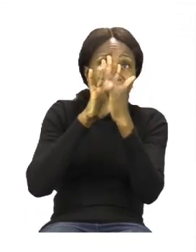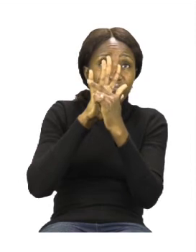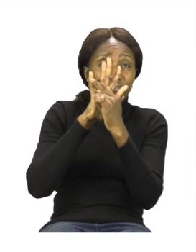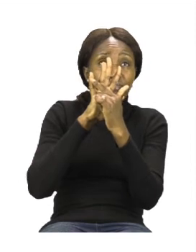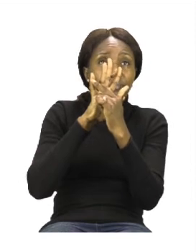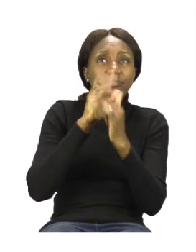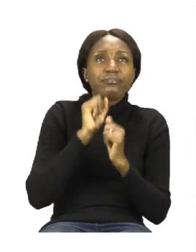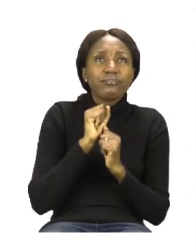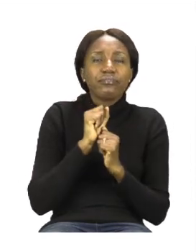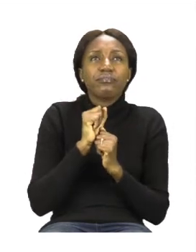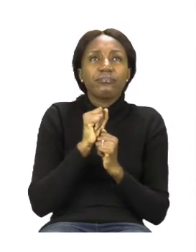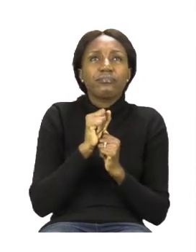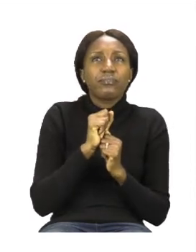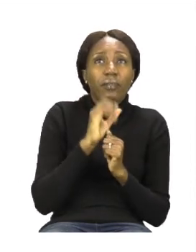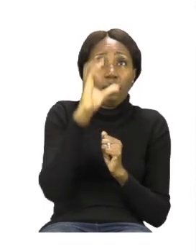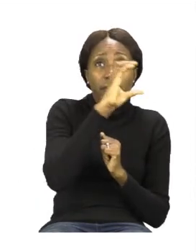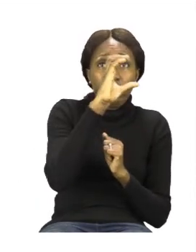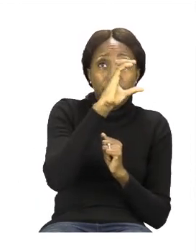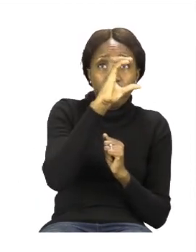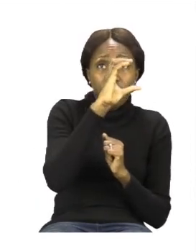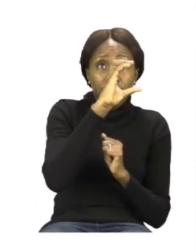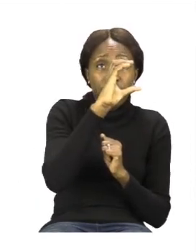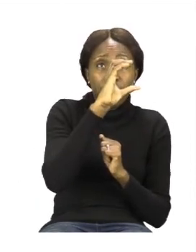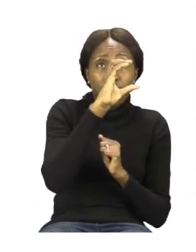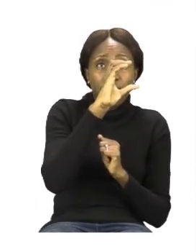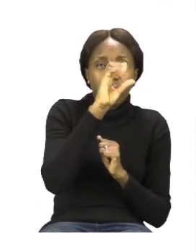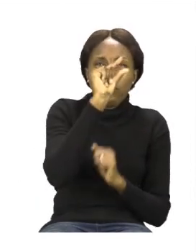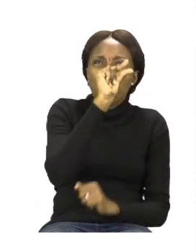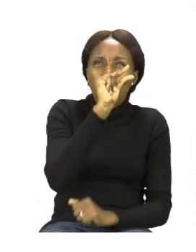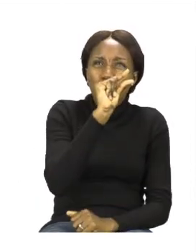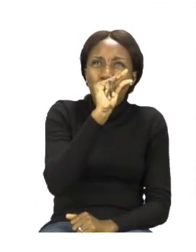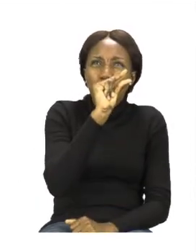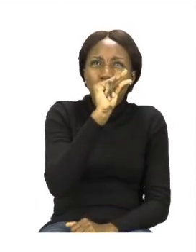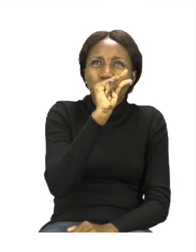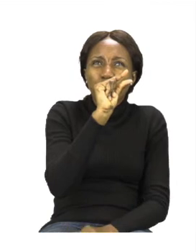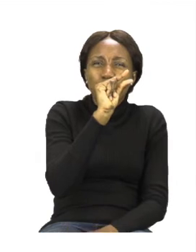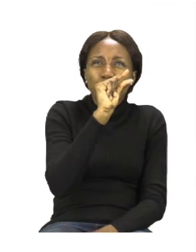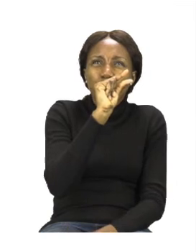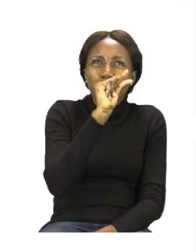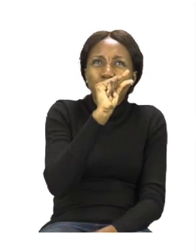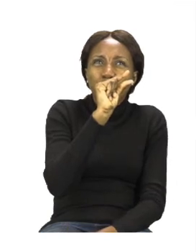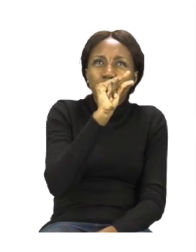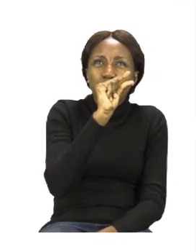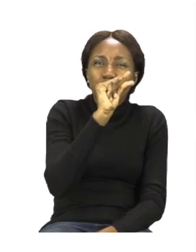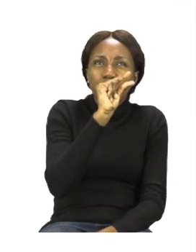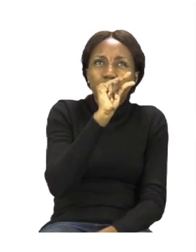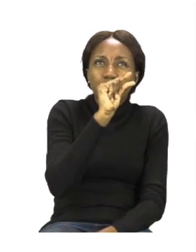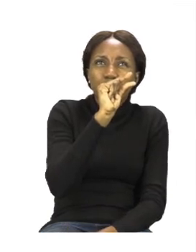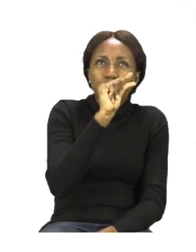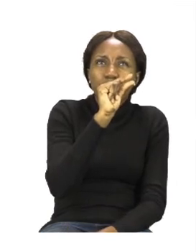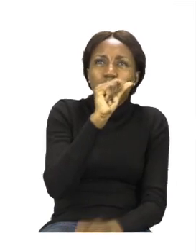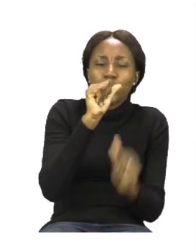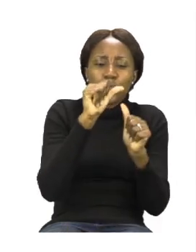are cents. So, we're going to start with the smallest one in terms of value and then we will